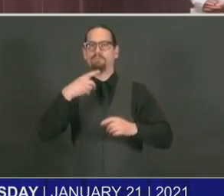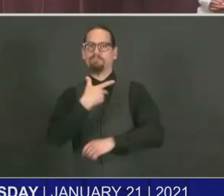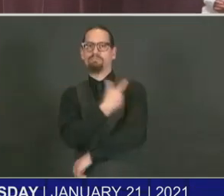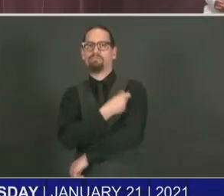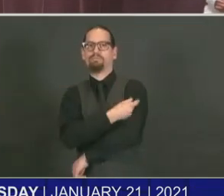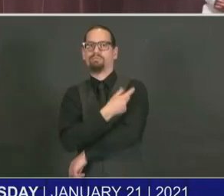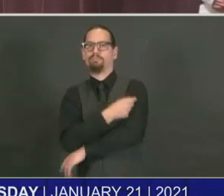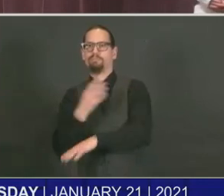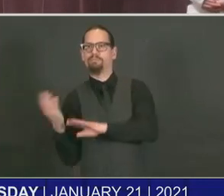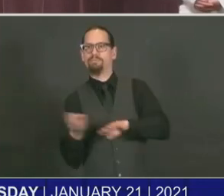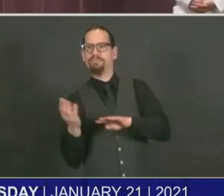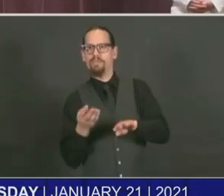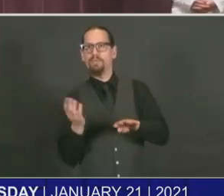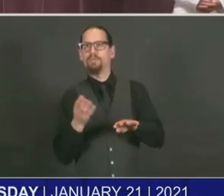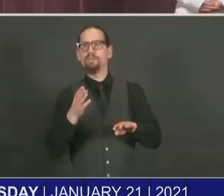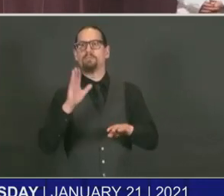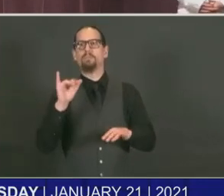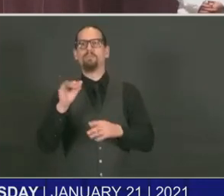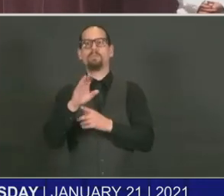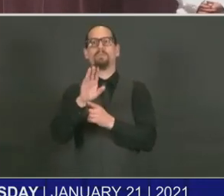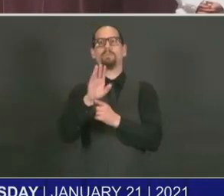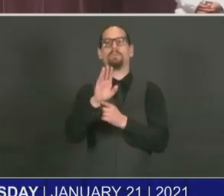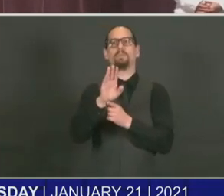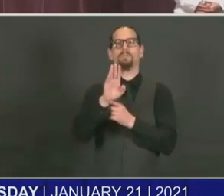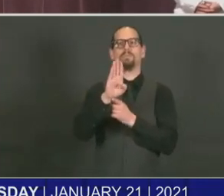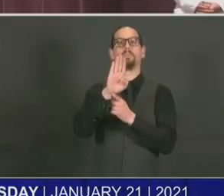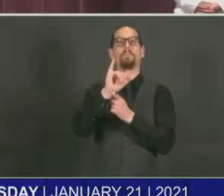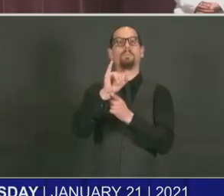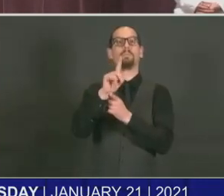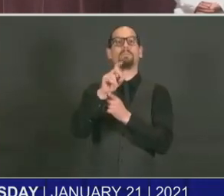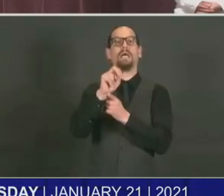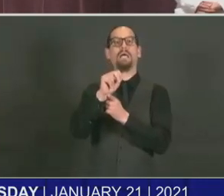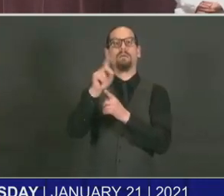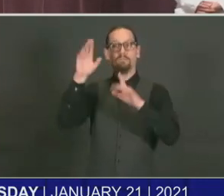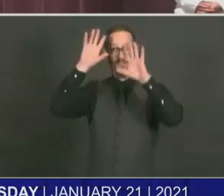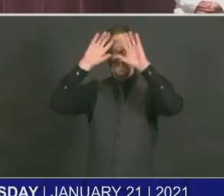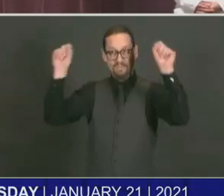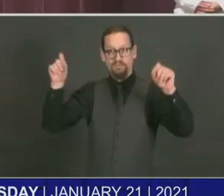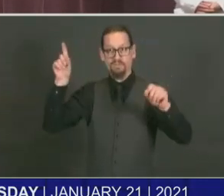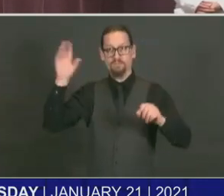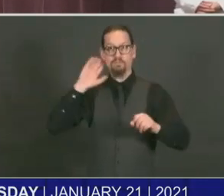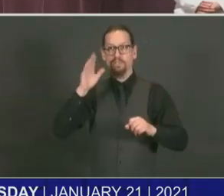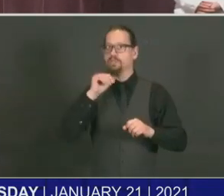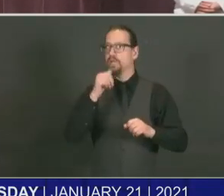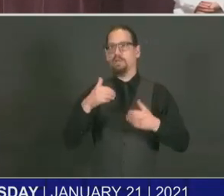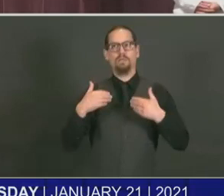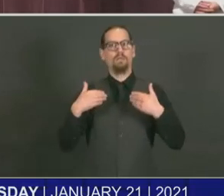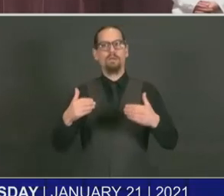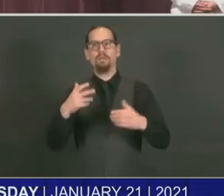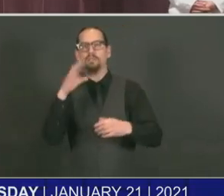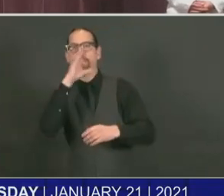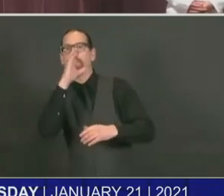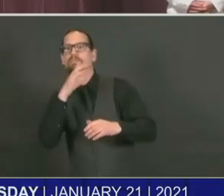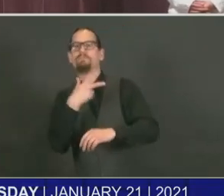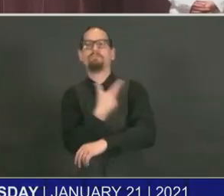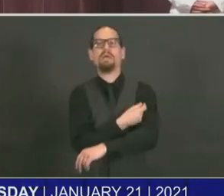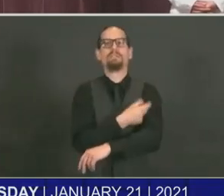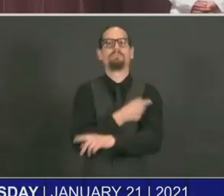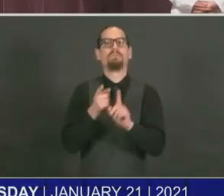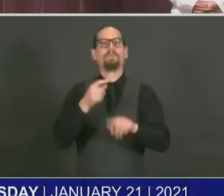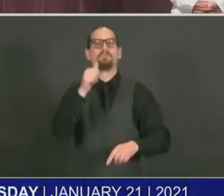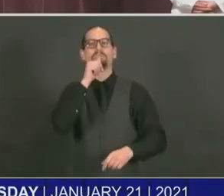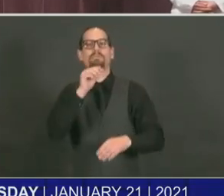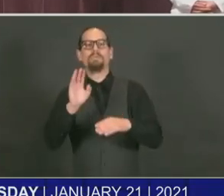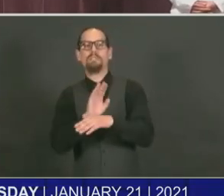has put the kibosh on this. Is Rhode Island among them, I mean, is there anything you can do, the state can